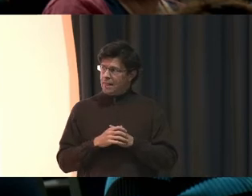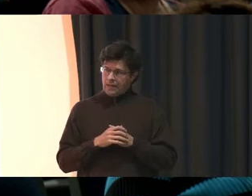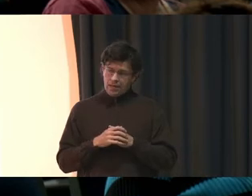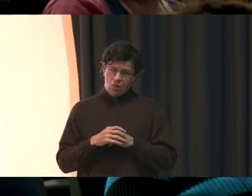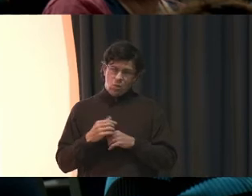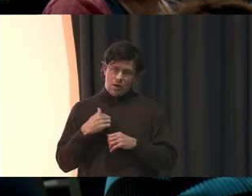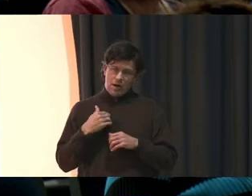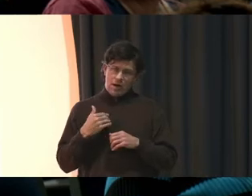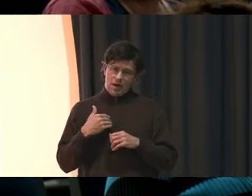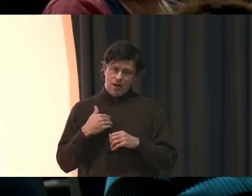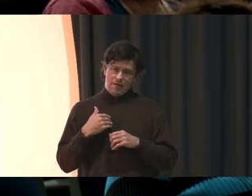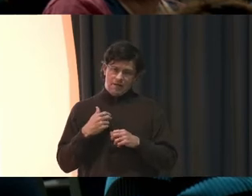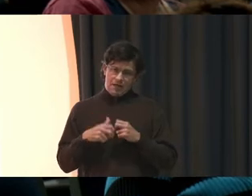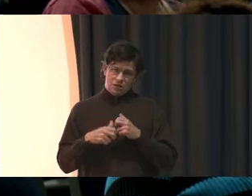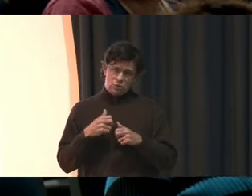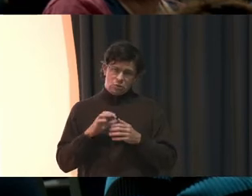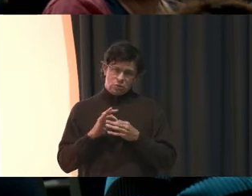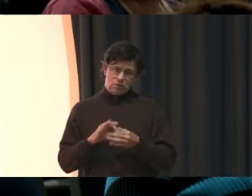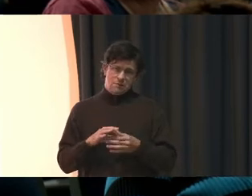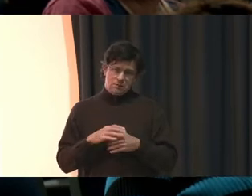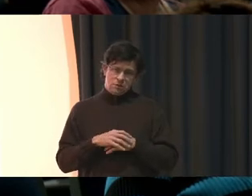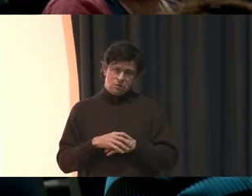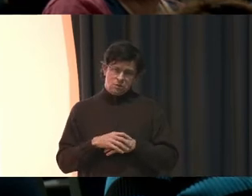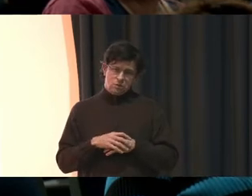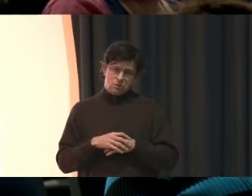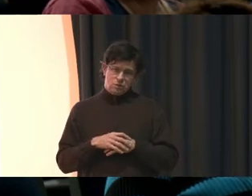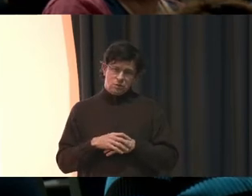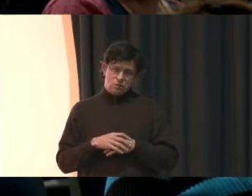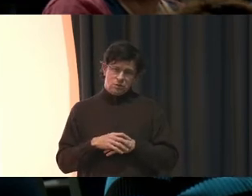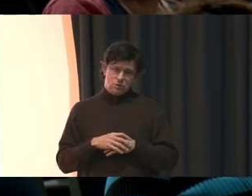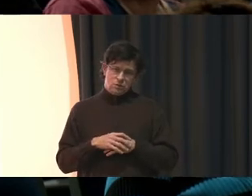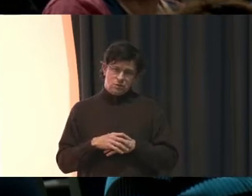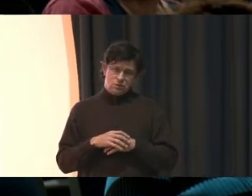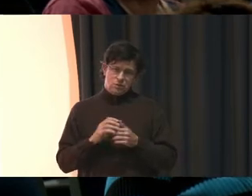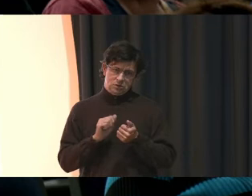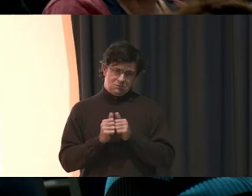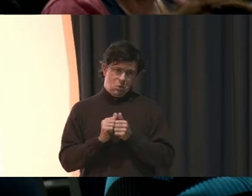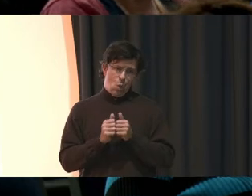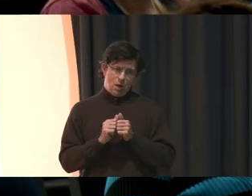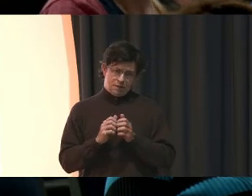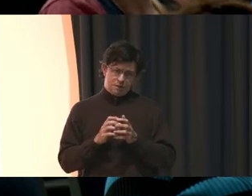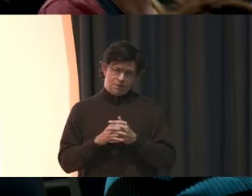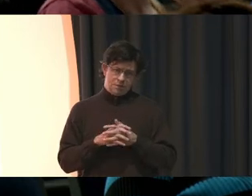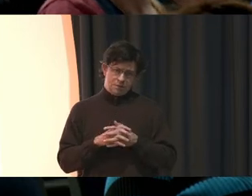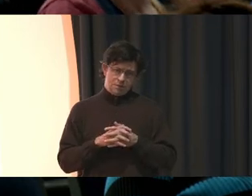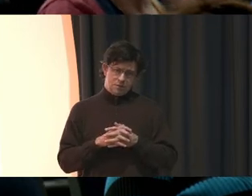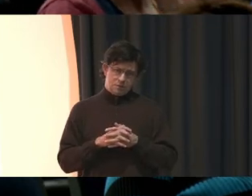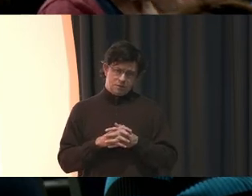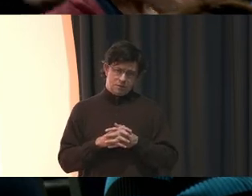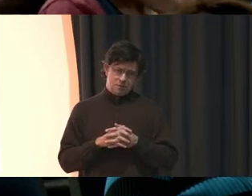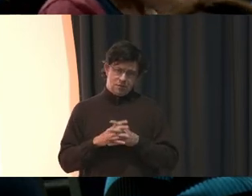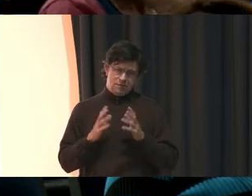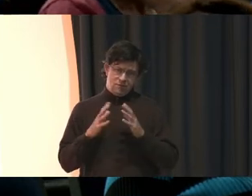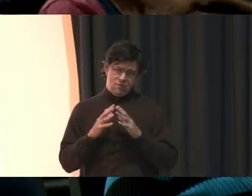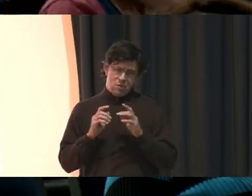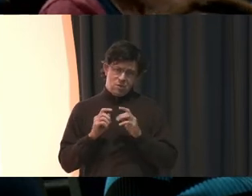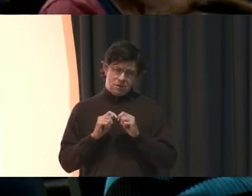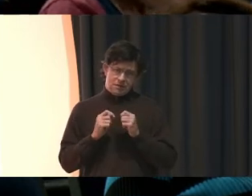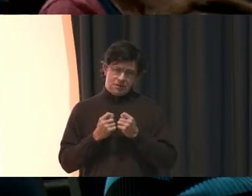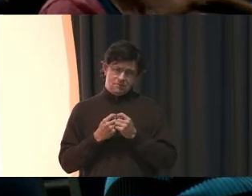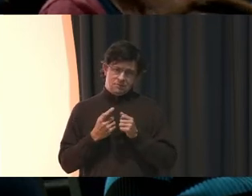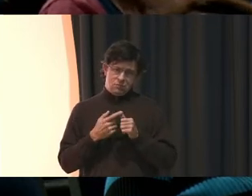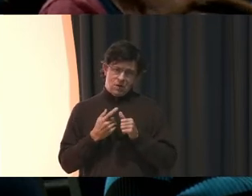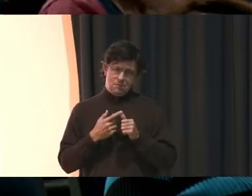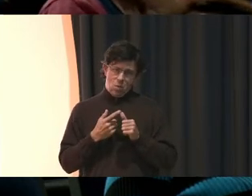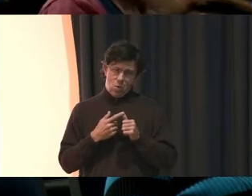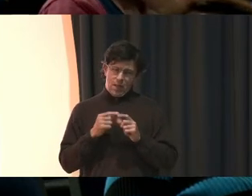have issues when it comes to the sports, the football teams primarily.